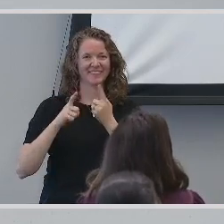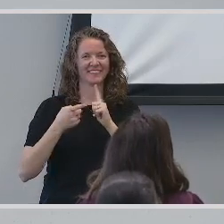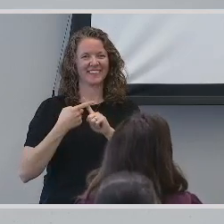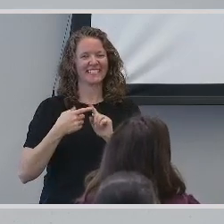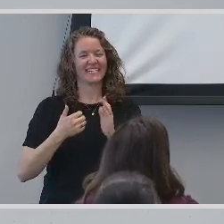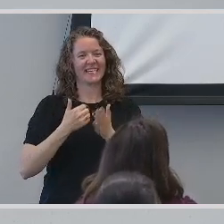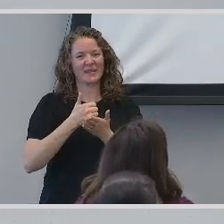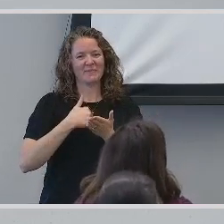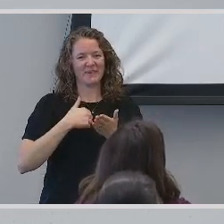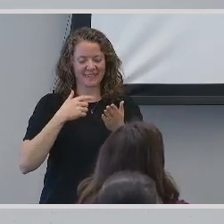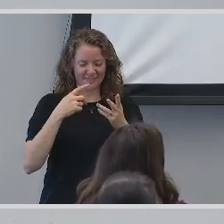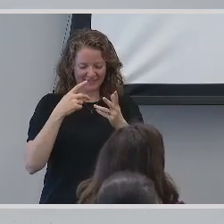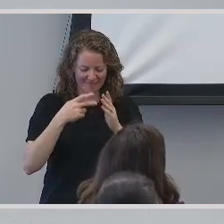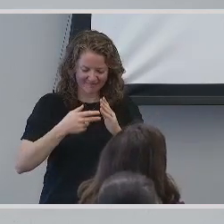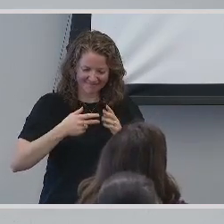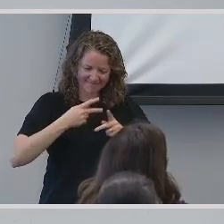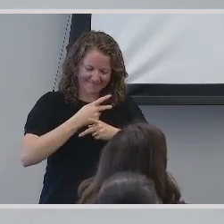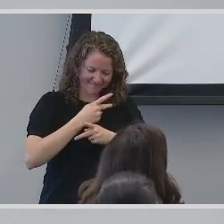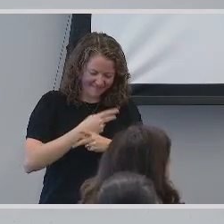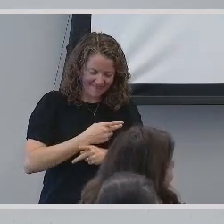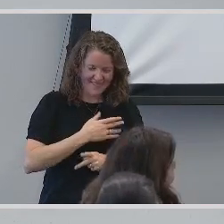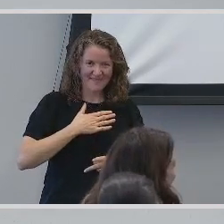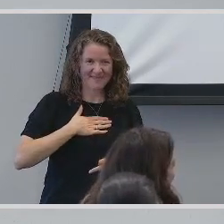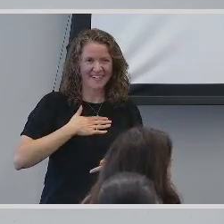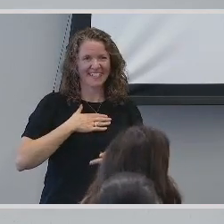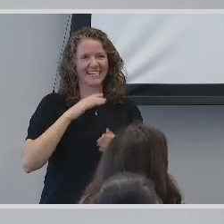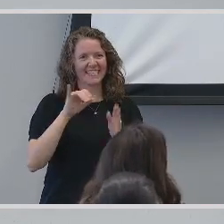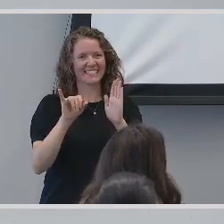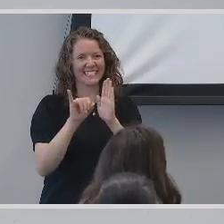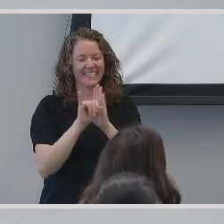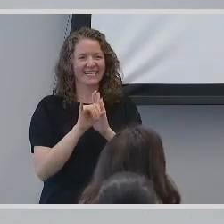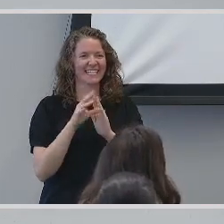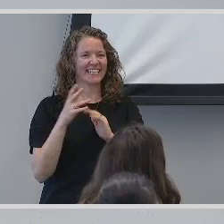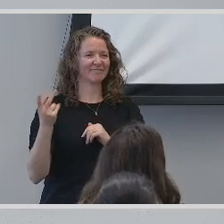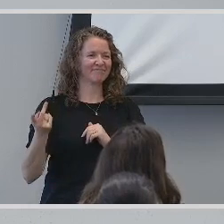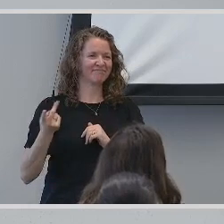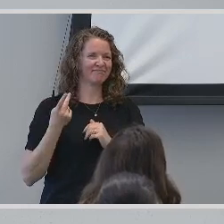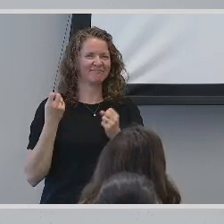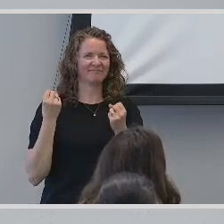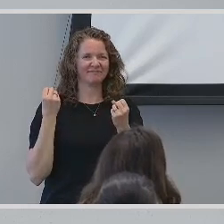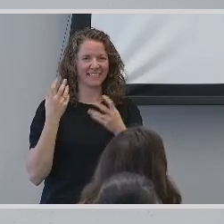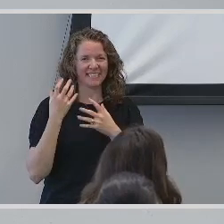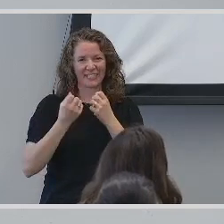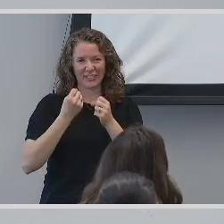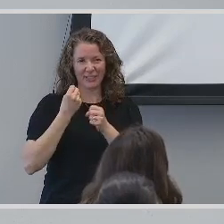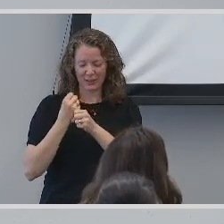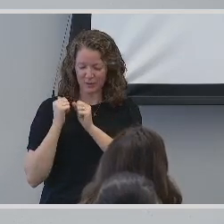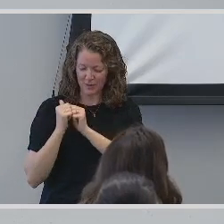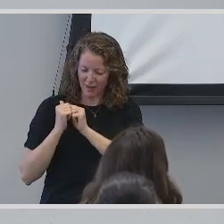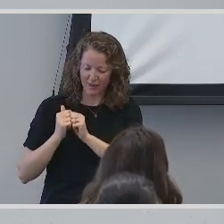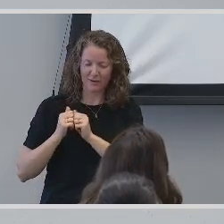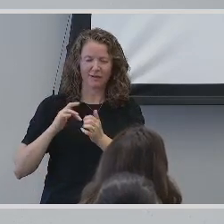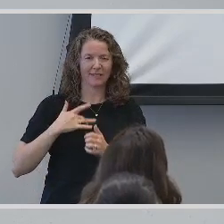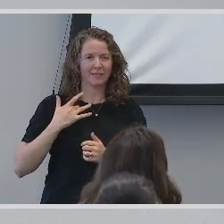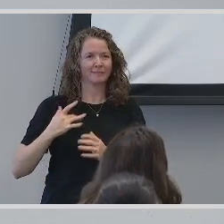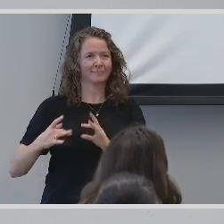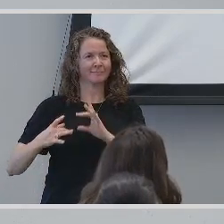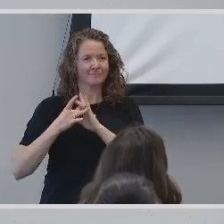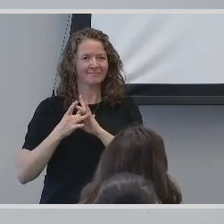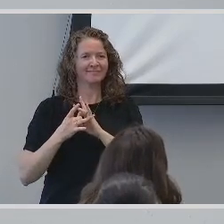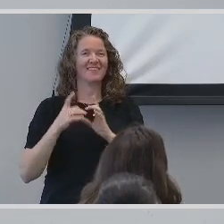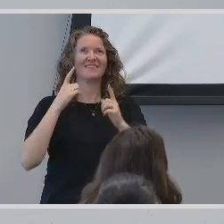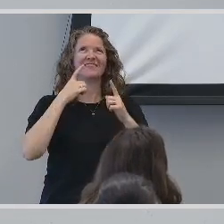my identity over two in ten years of study and camaraderie. It was during this phase that I finally received sign language